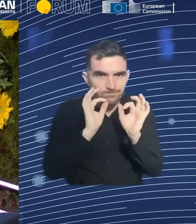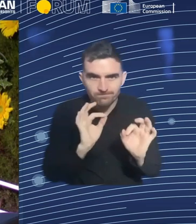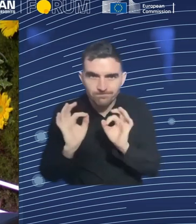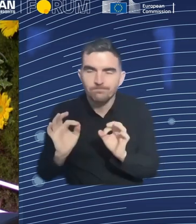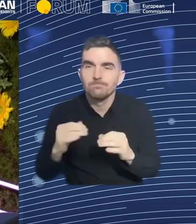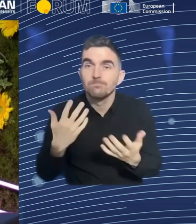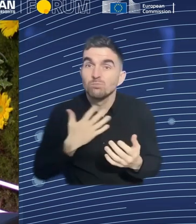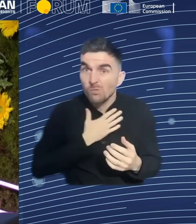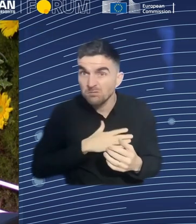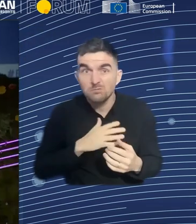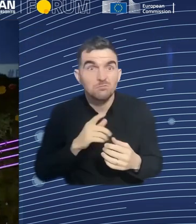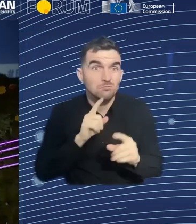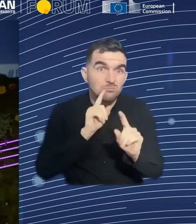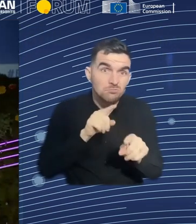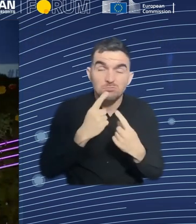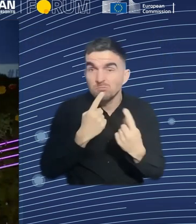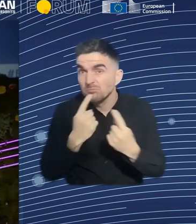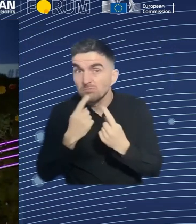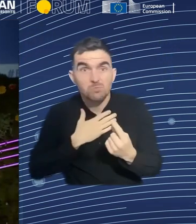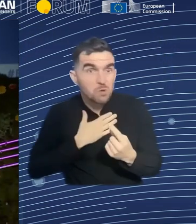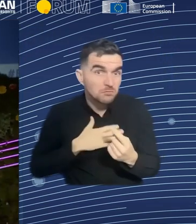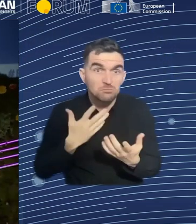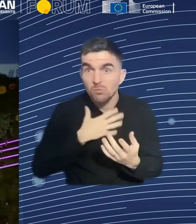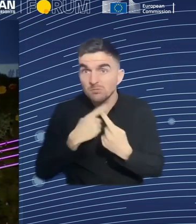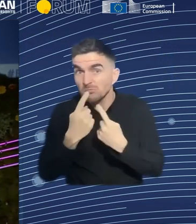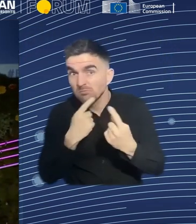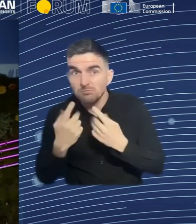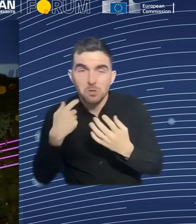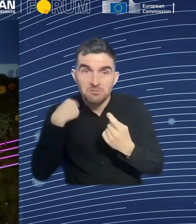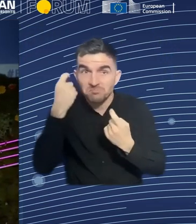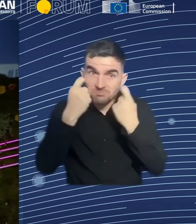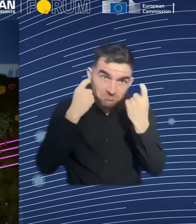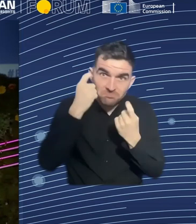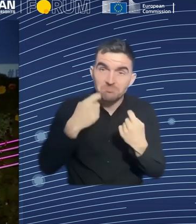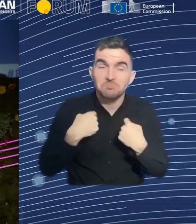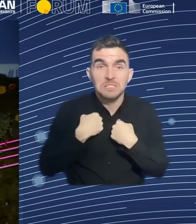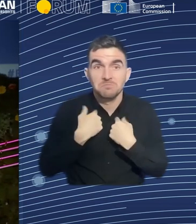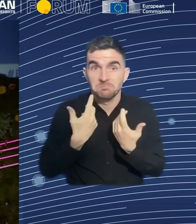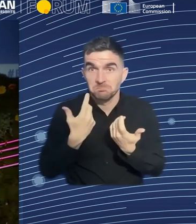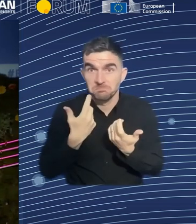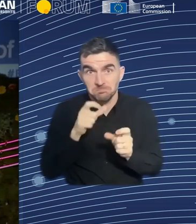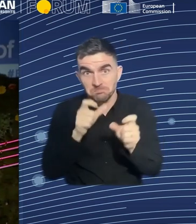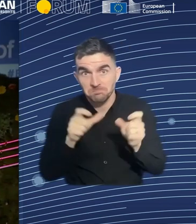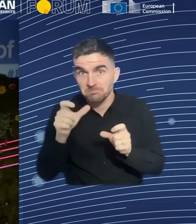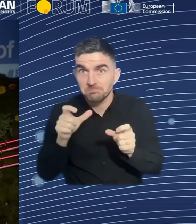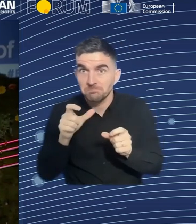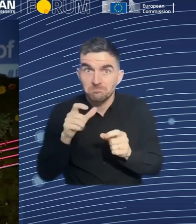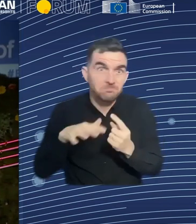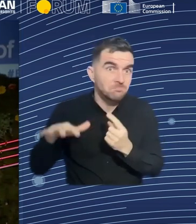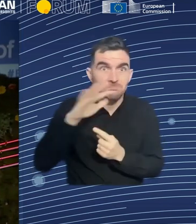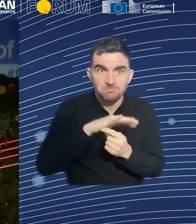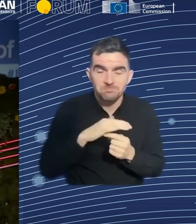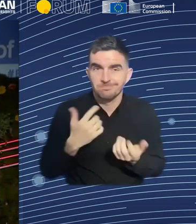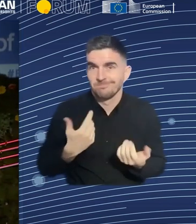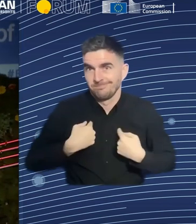of the world, meaning I'm a mom of three. Those kind of technology help me avoid reviewing reports, doing